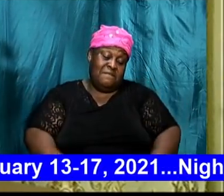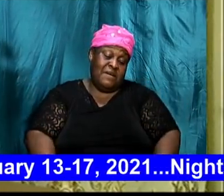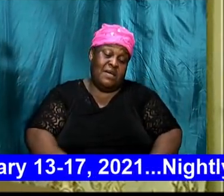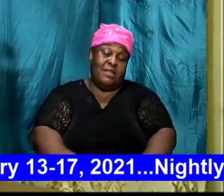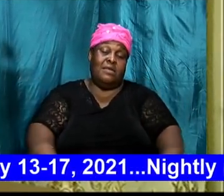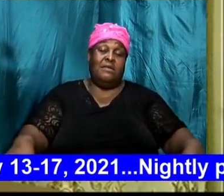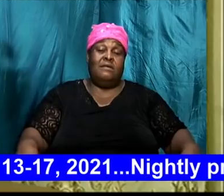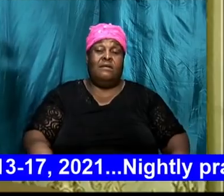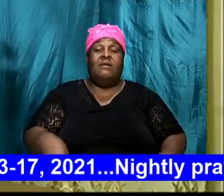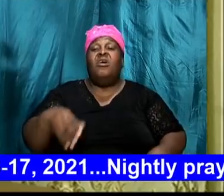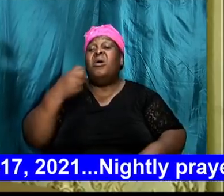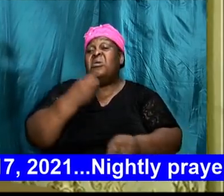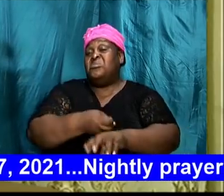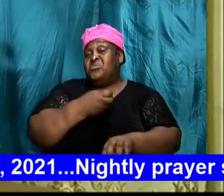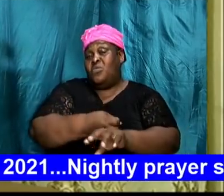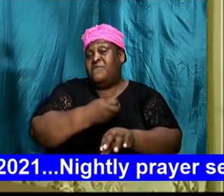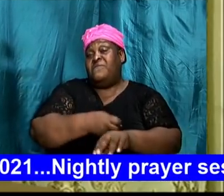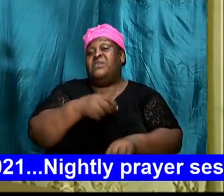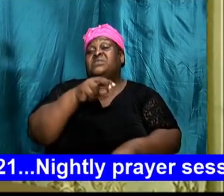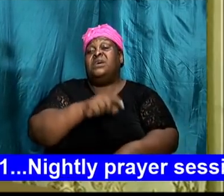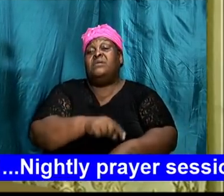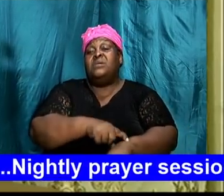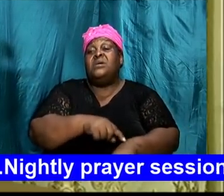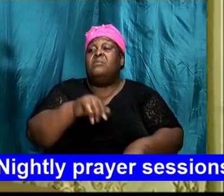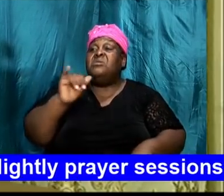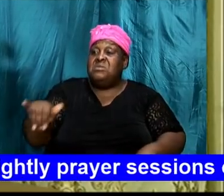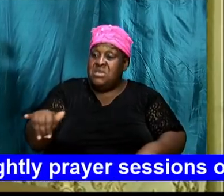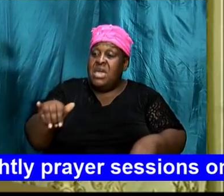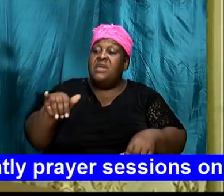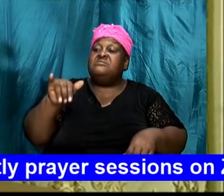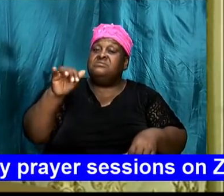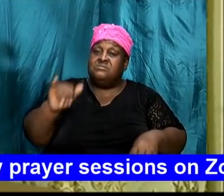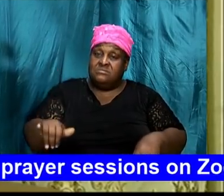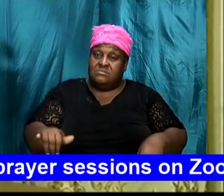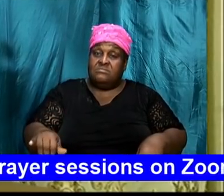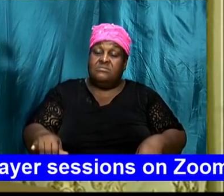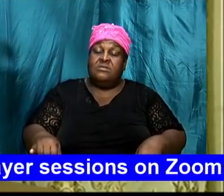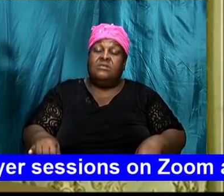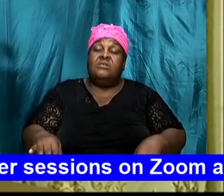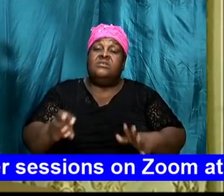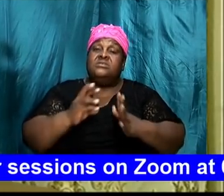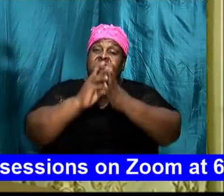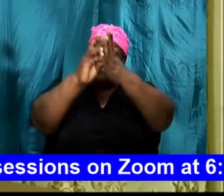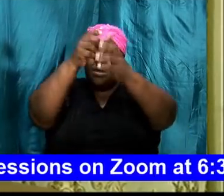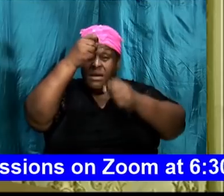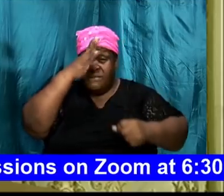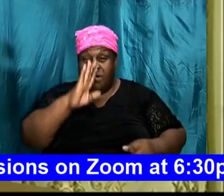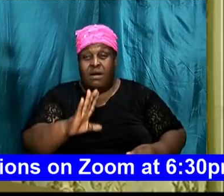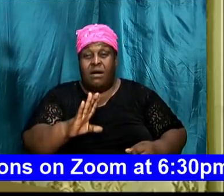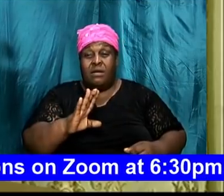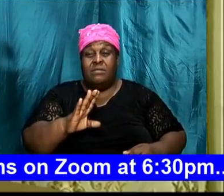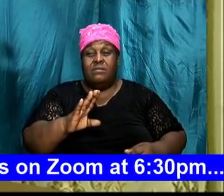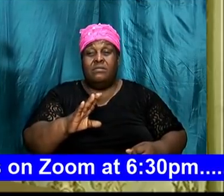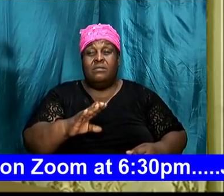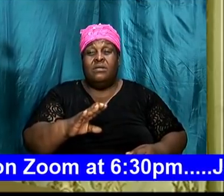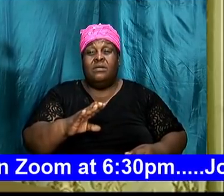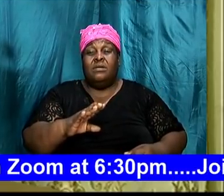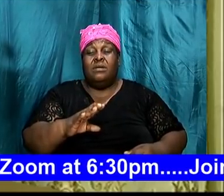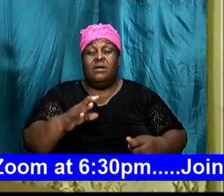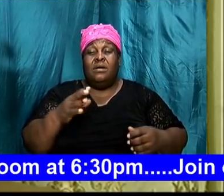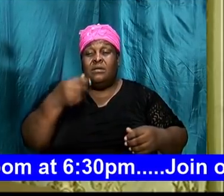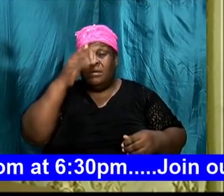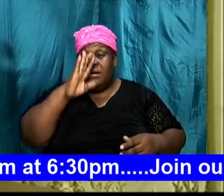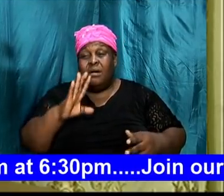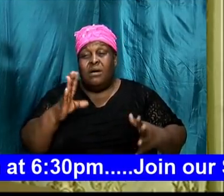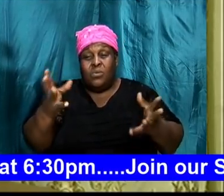But yet still, that is the will of God and that is what God wants for us as individuals. Whatever it is